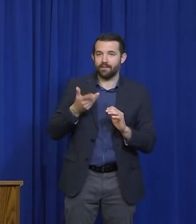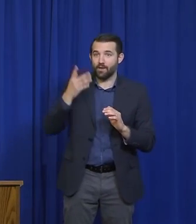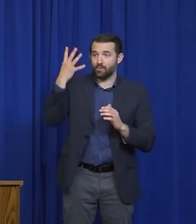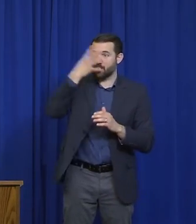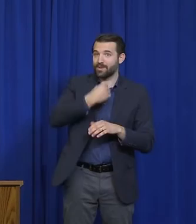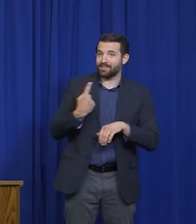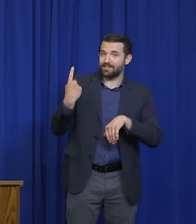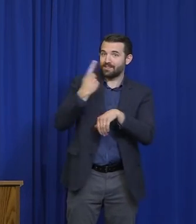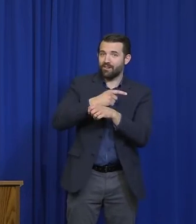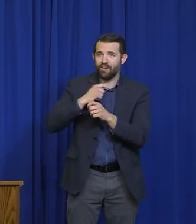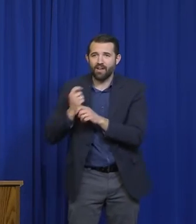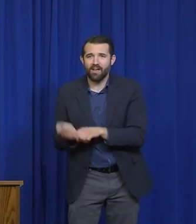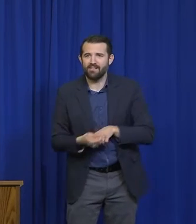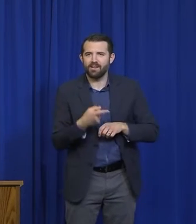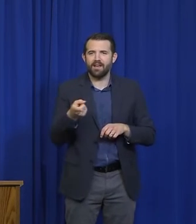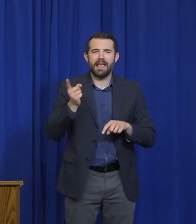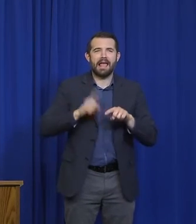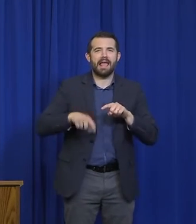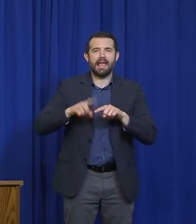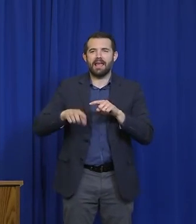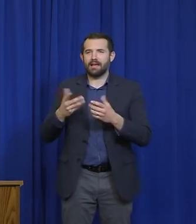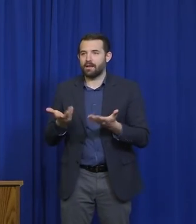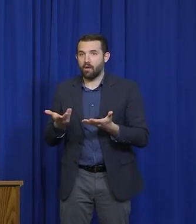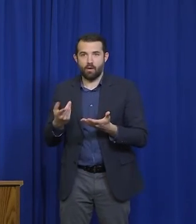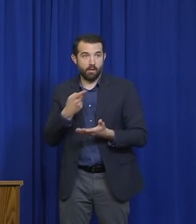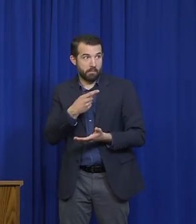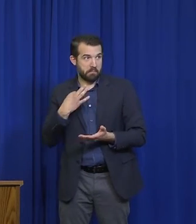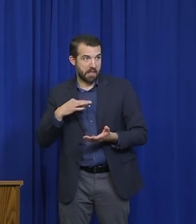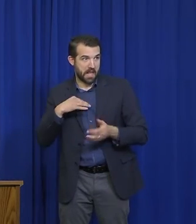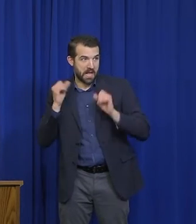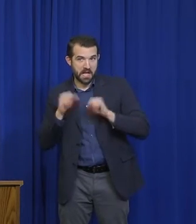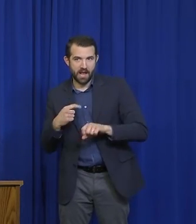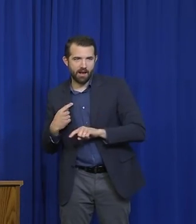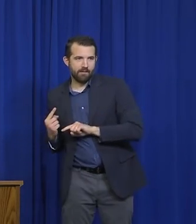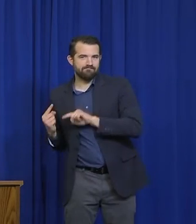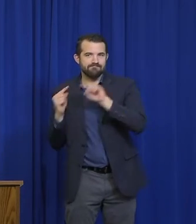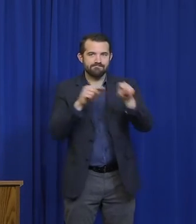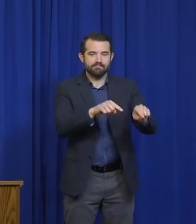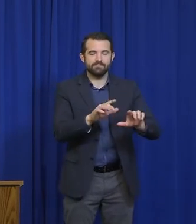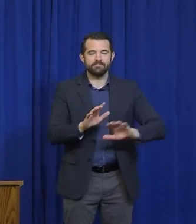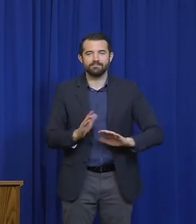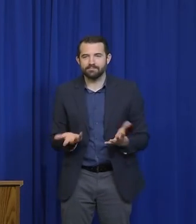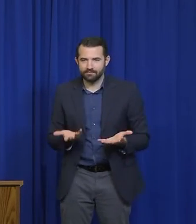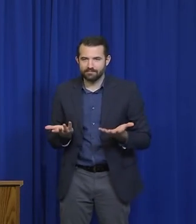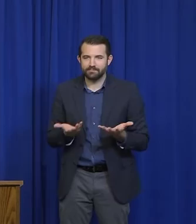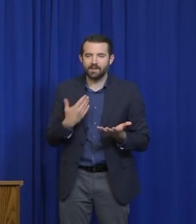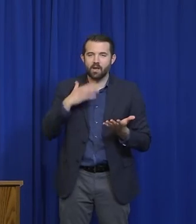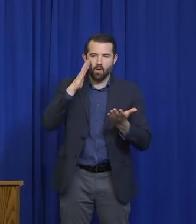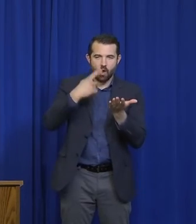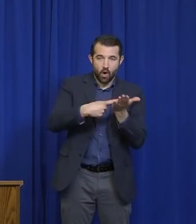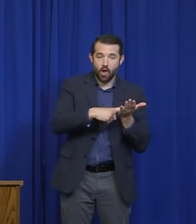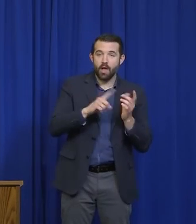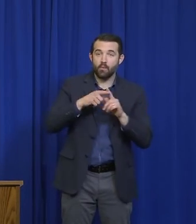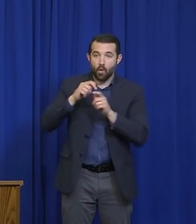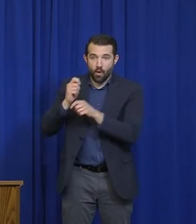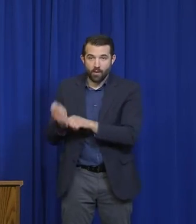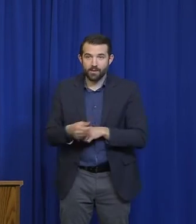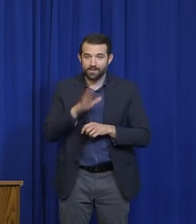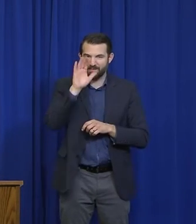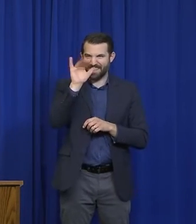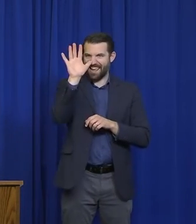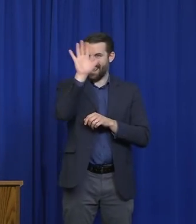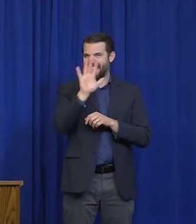play golf in Maine because their golf courses are closed. So we have talked about a county-by-county golf protocol, in fact,